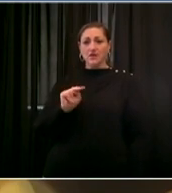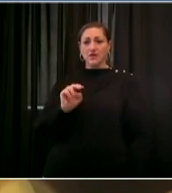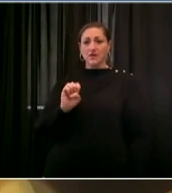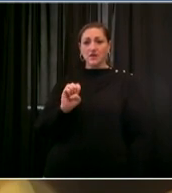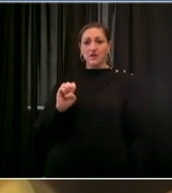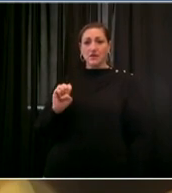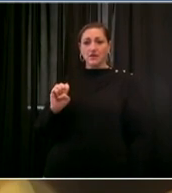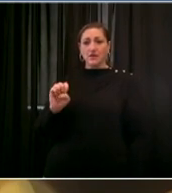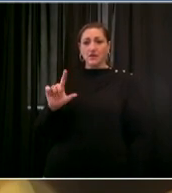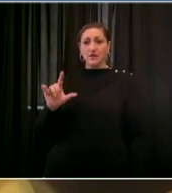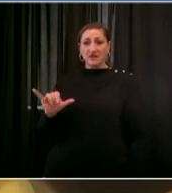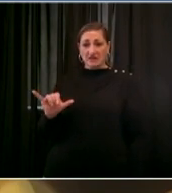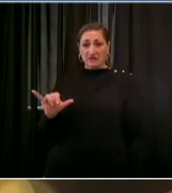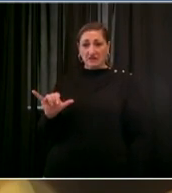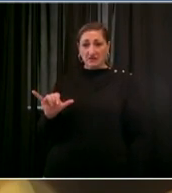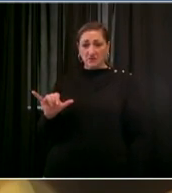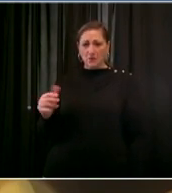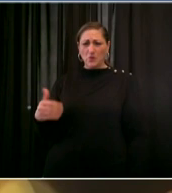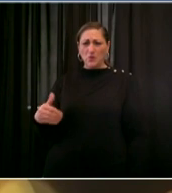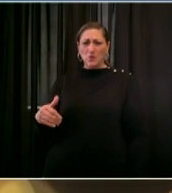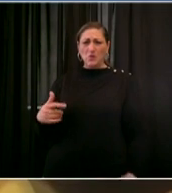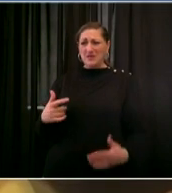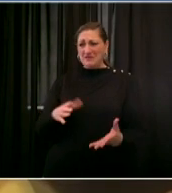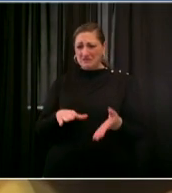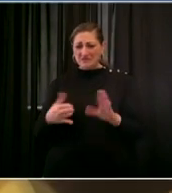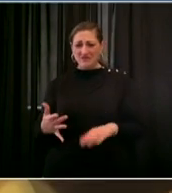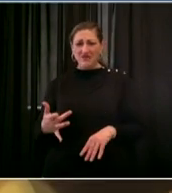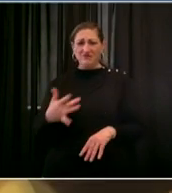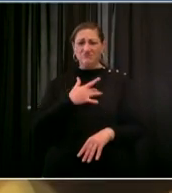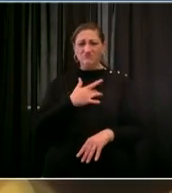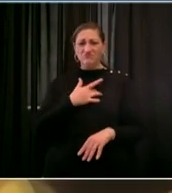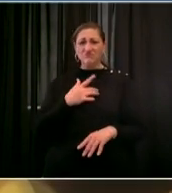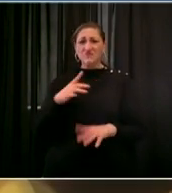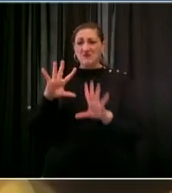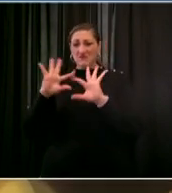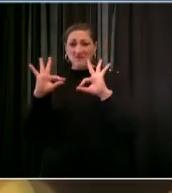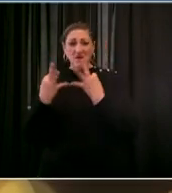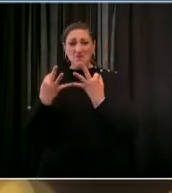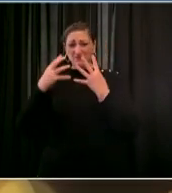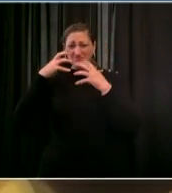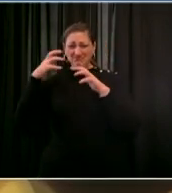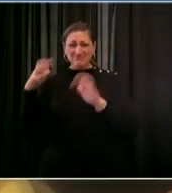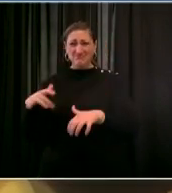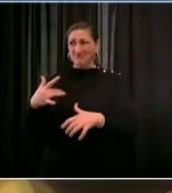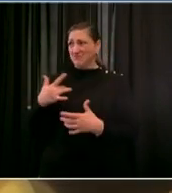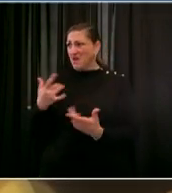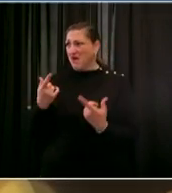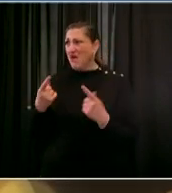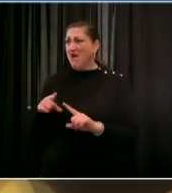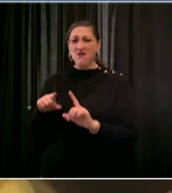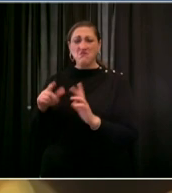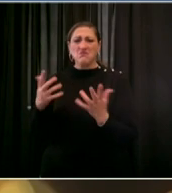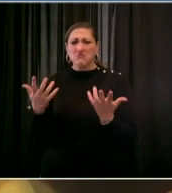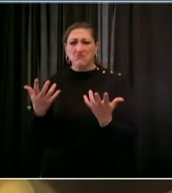his fellow new yorkers today i'm here to talk about jordan's life before he got